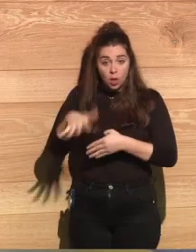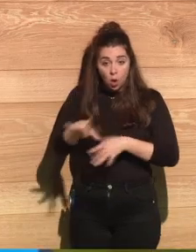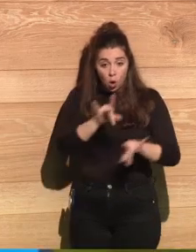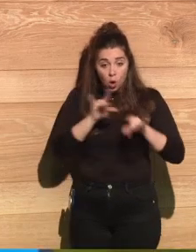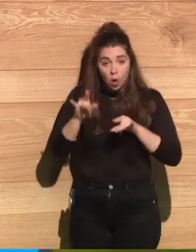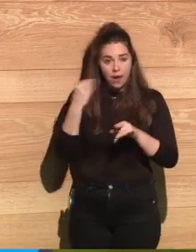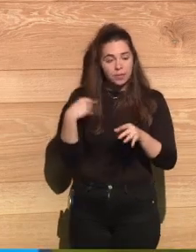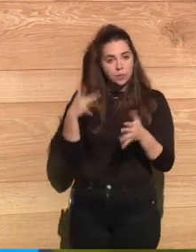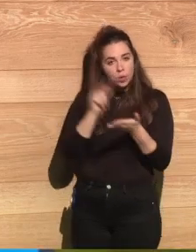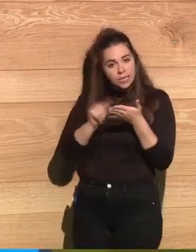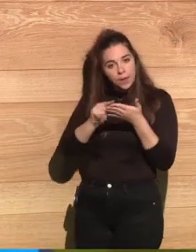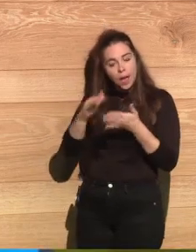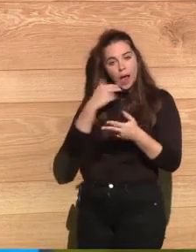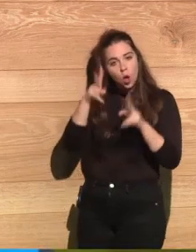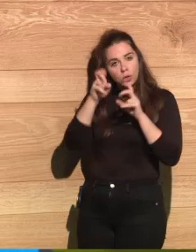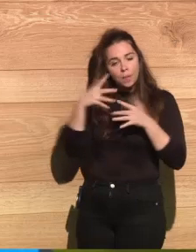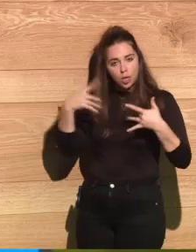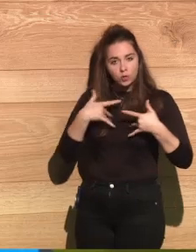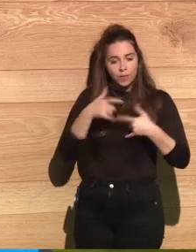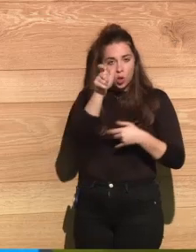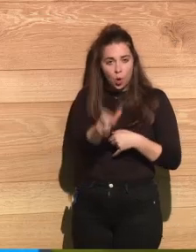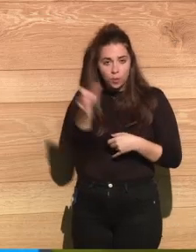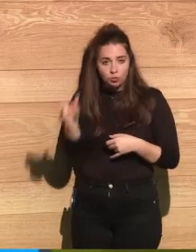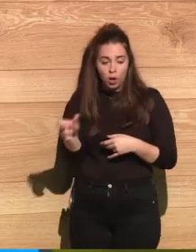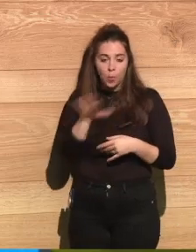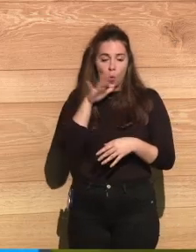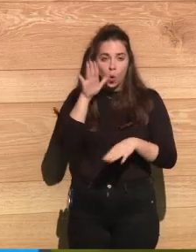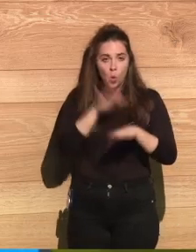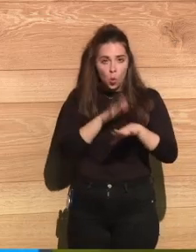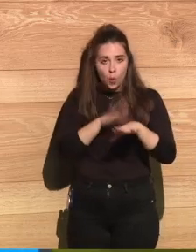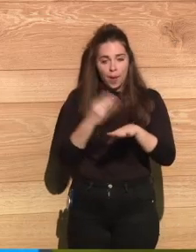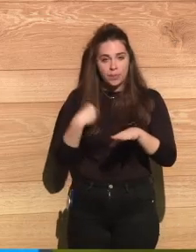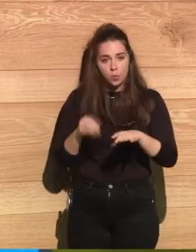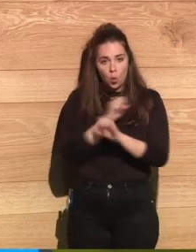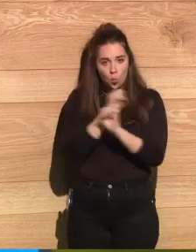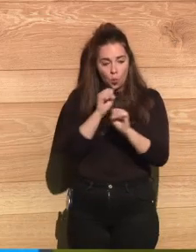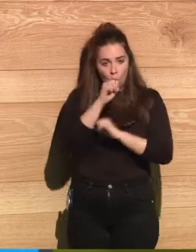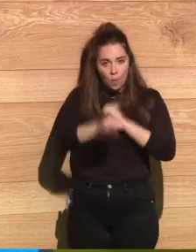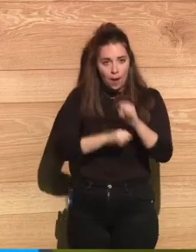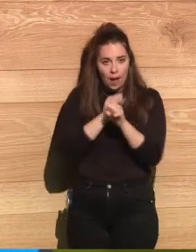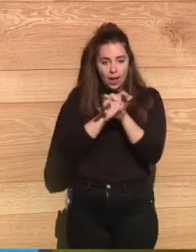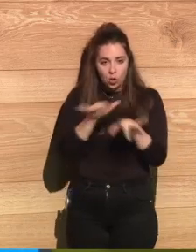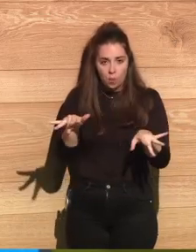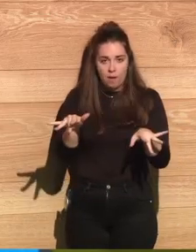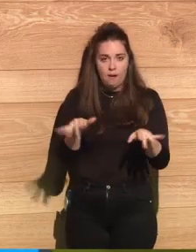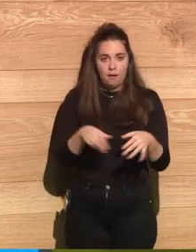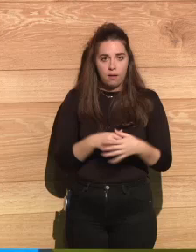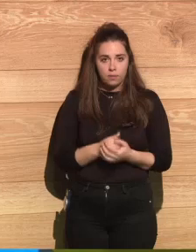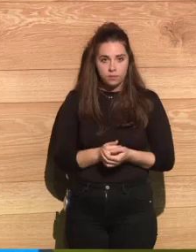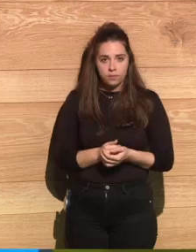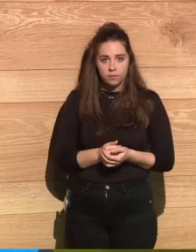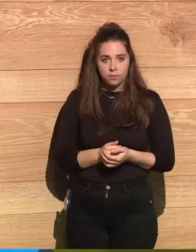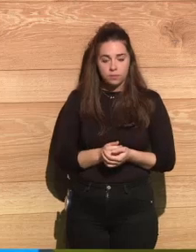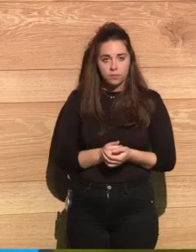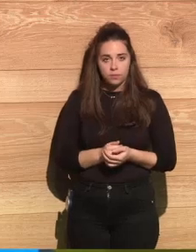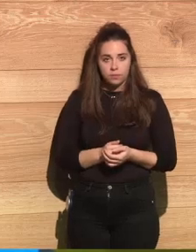caused by the atomic bomb, and those companies published